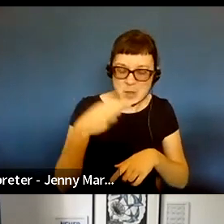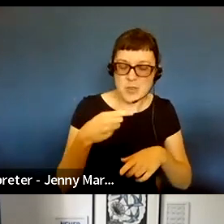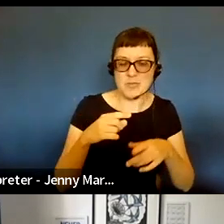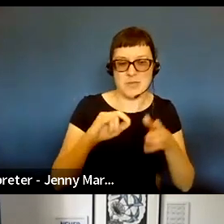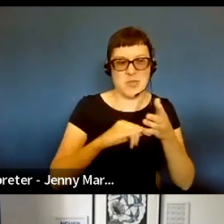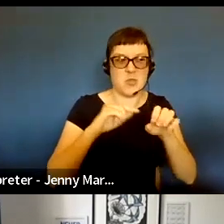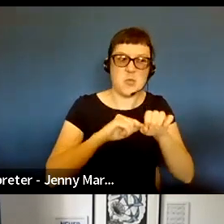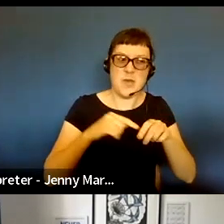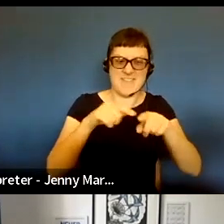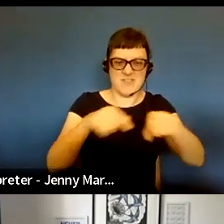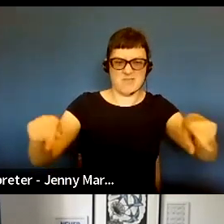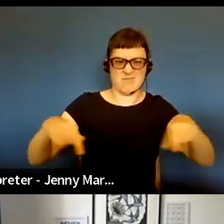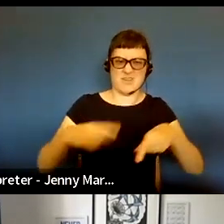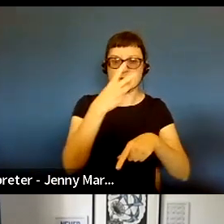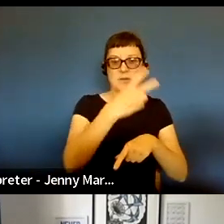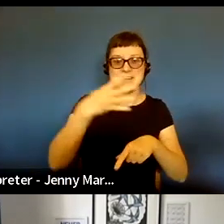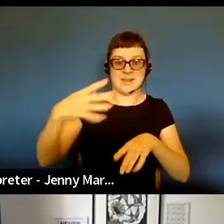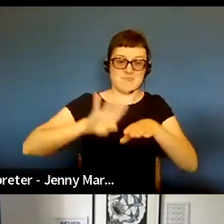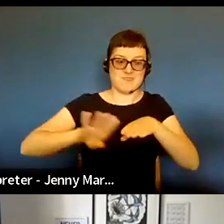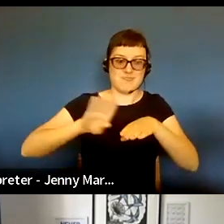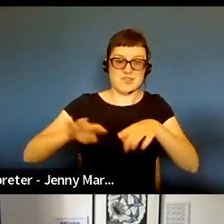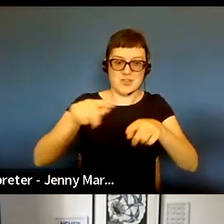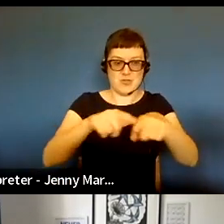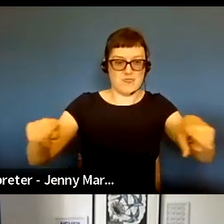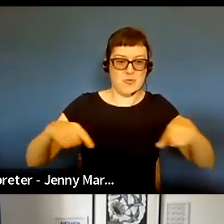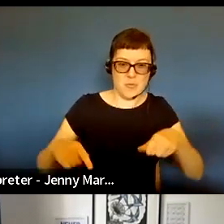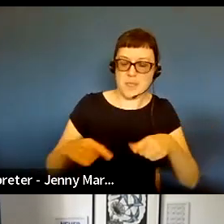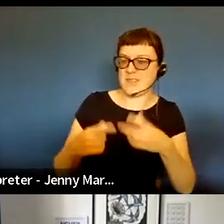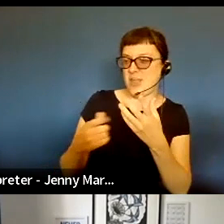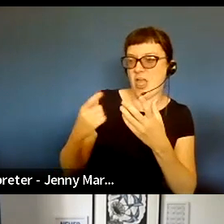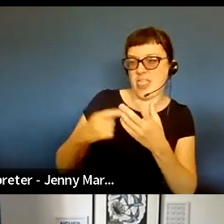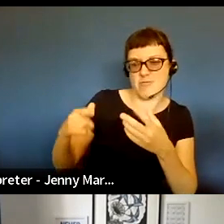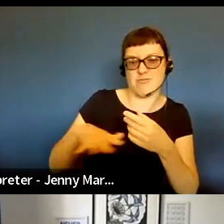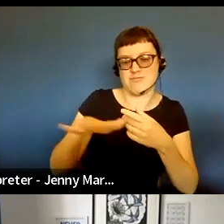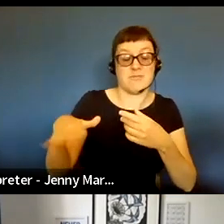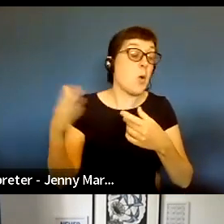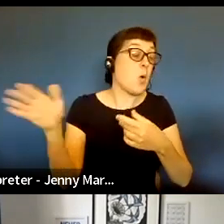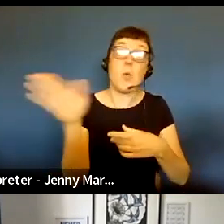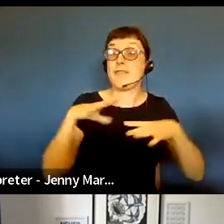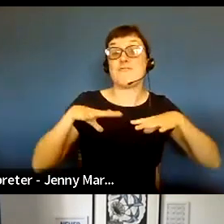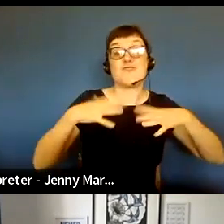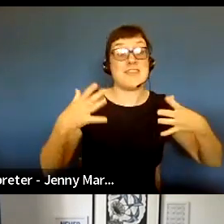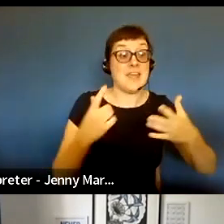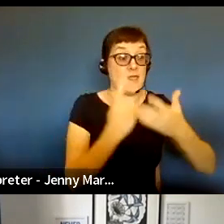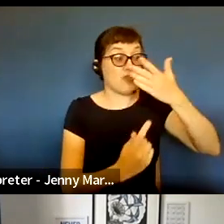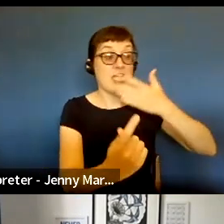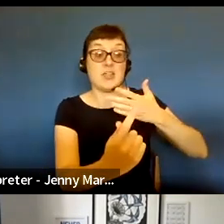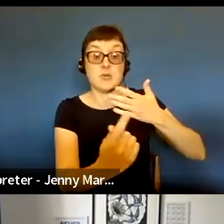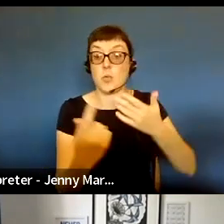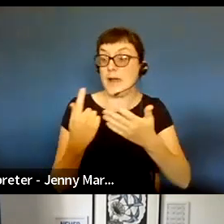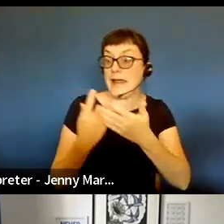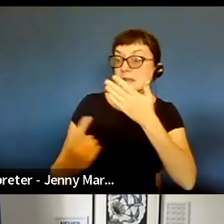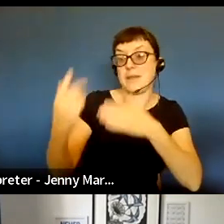high quality rehearsal rooms, design studios and communal areas, given out completely free to freelance and independent